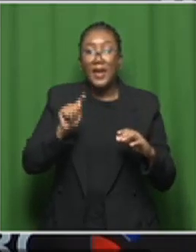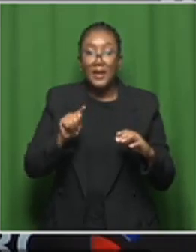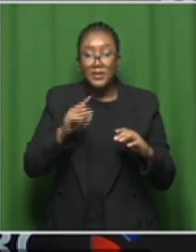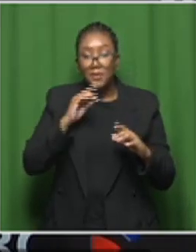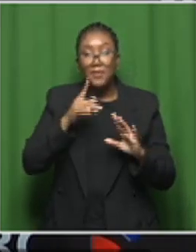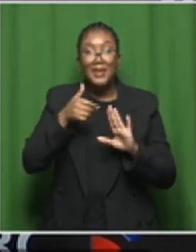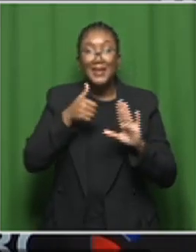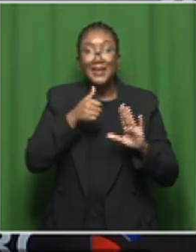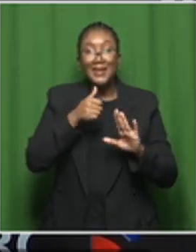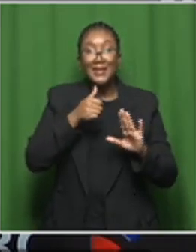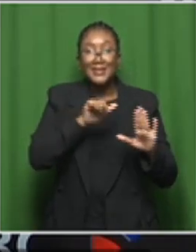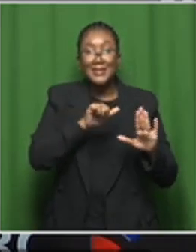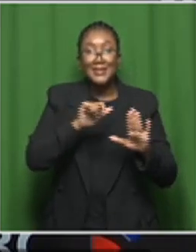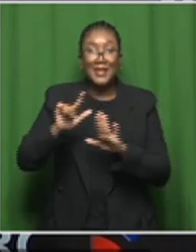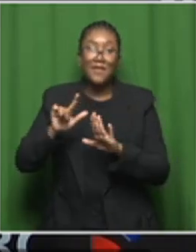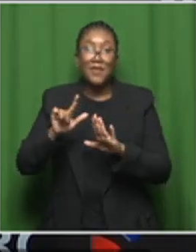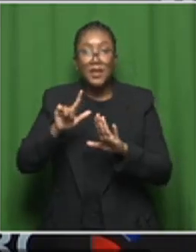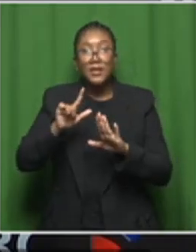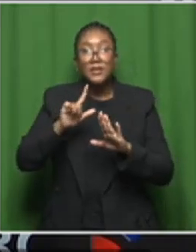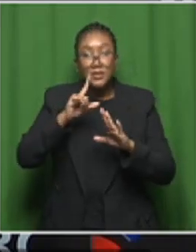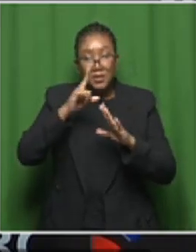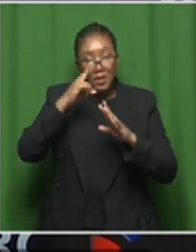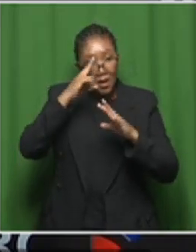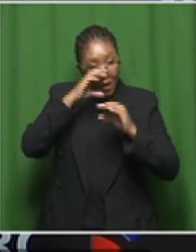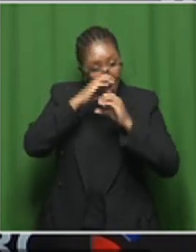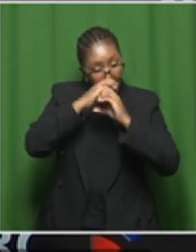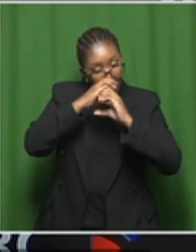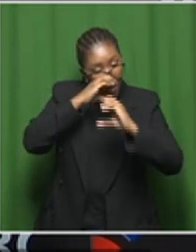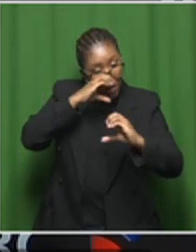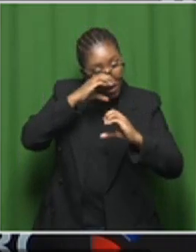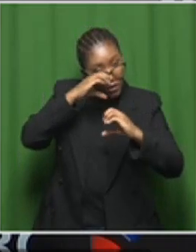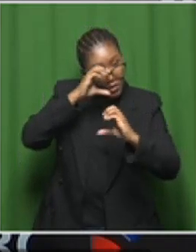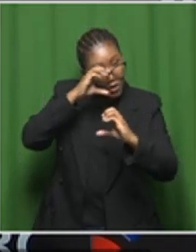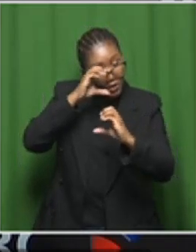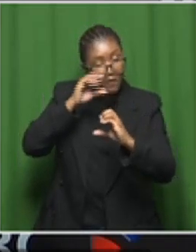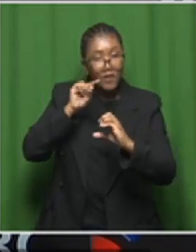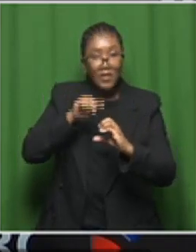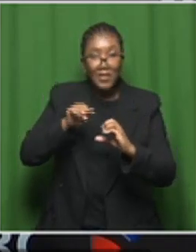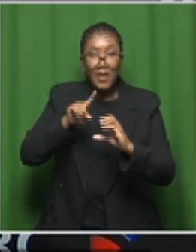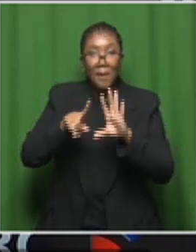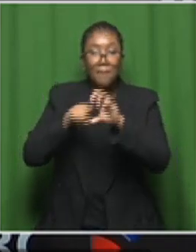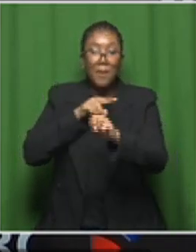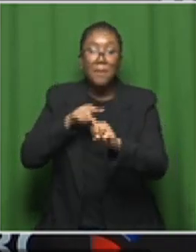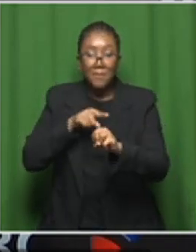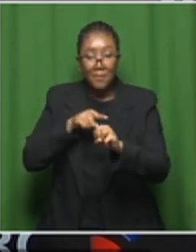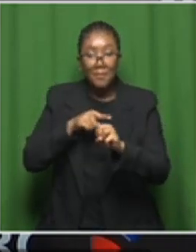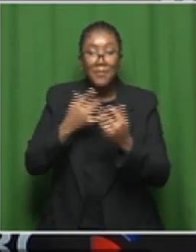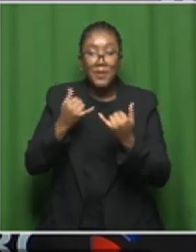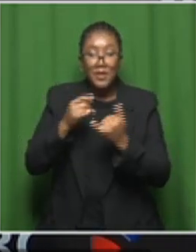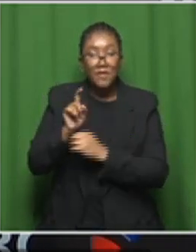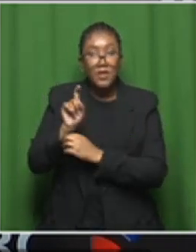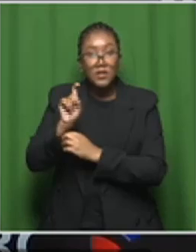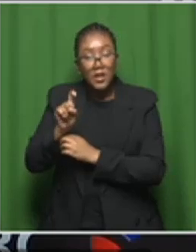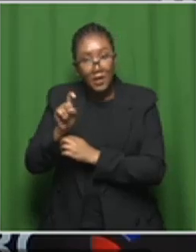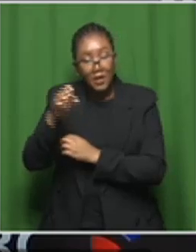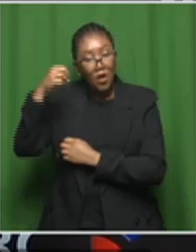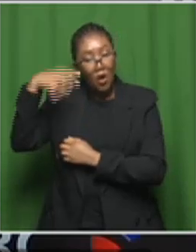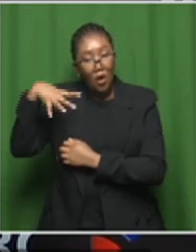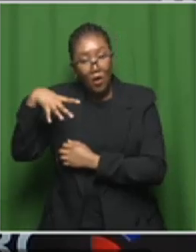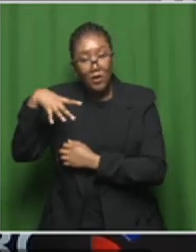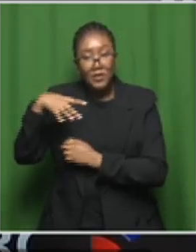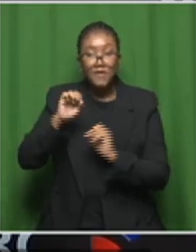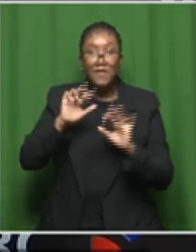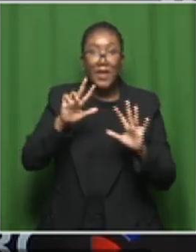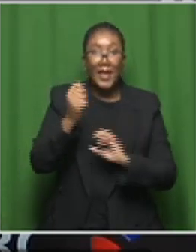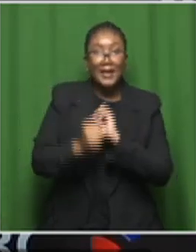telescopes, uh, in the, in the Carnarvon, in the Karua, of course, uh, when they switched it on about seven or eight years